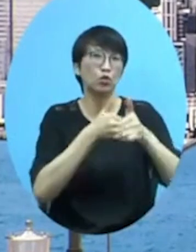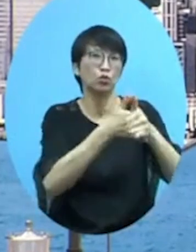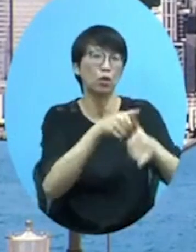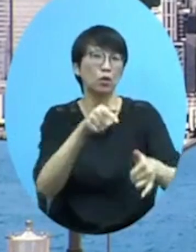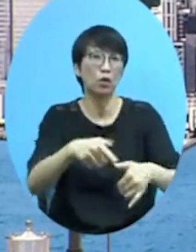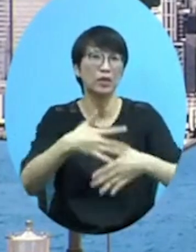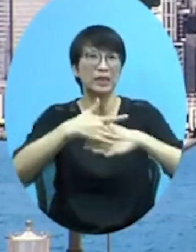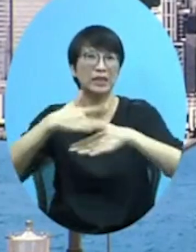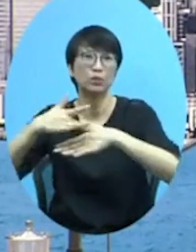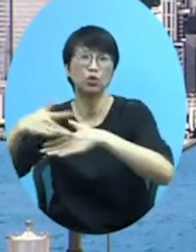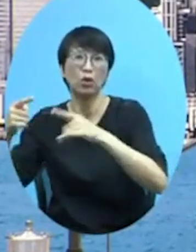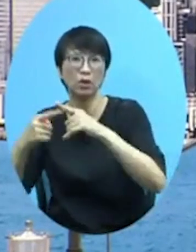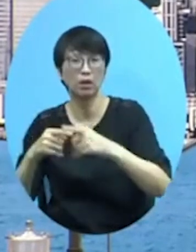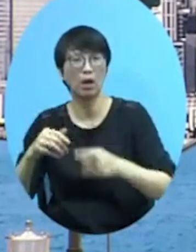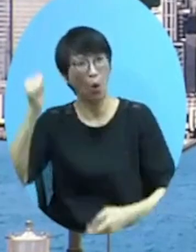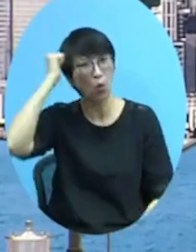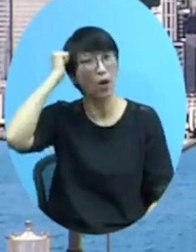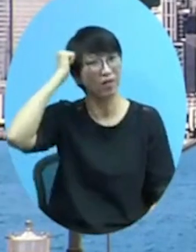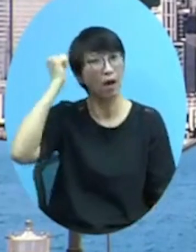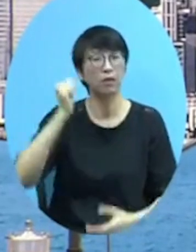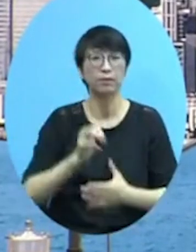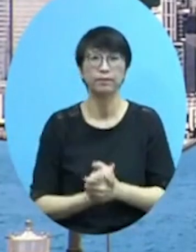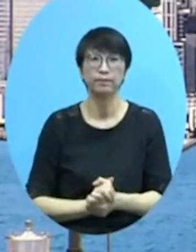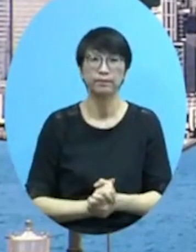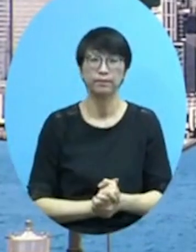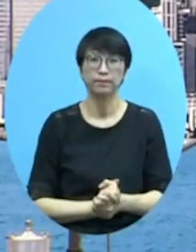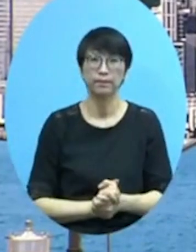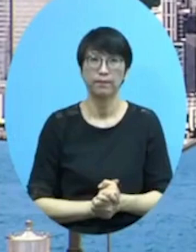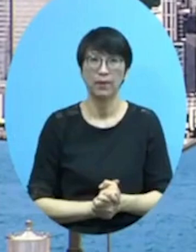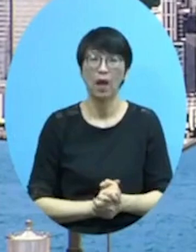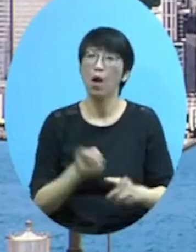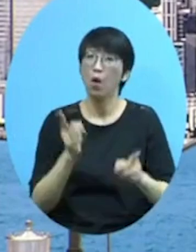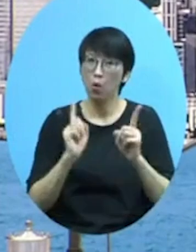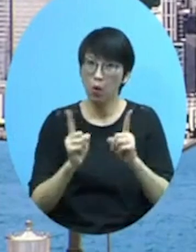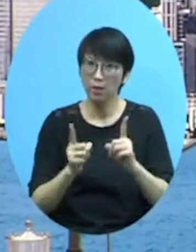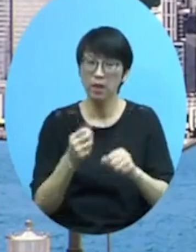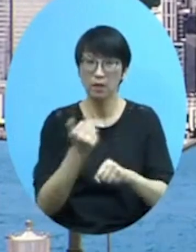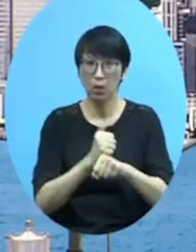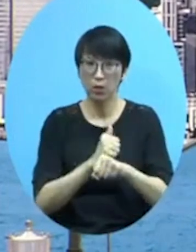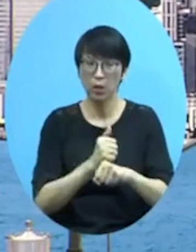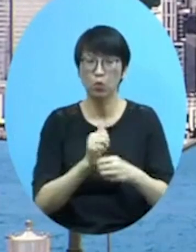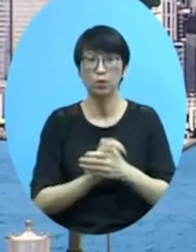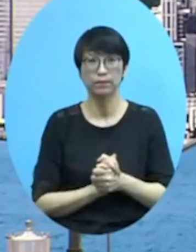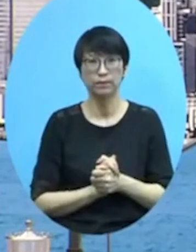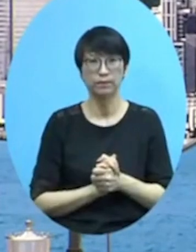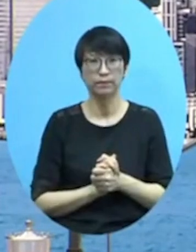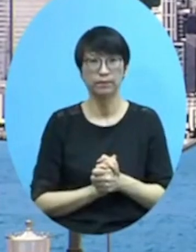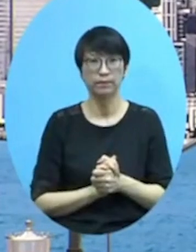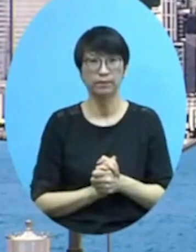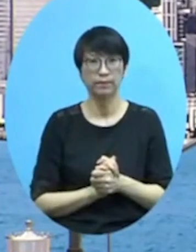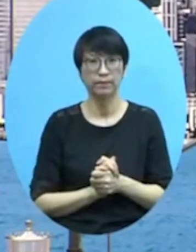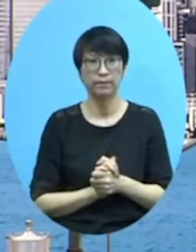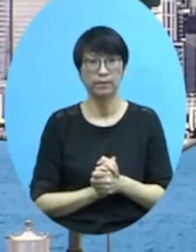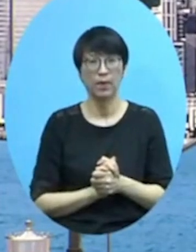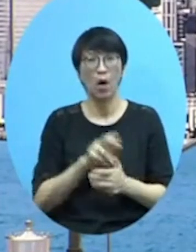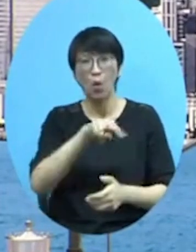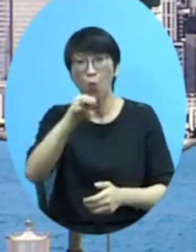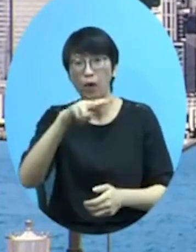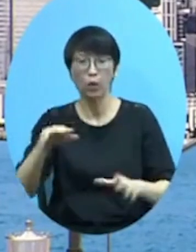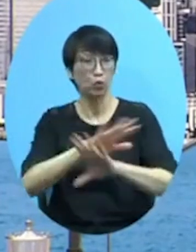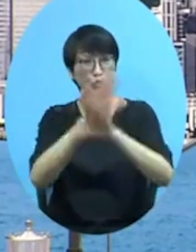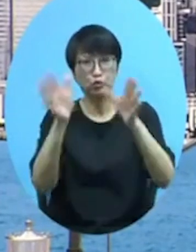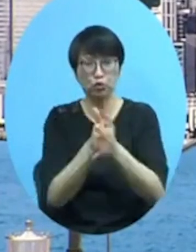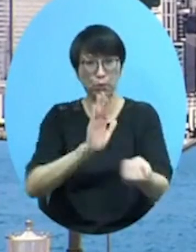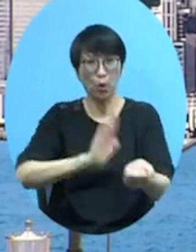it's very likely that we cannot identify the sources of all these patients. And we are